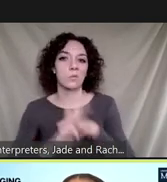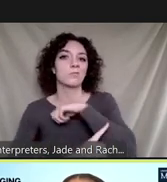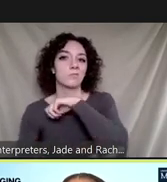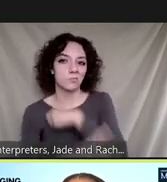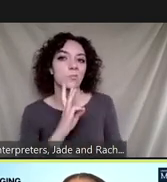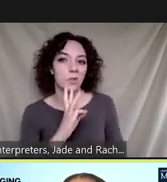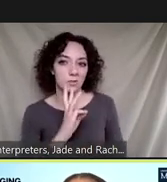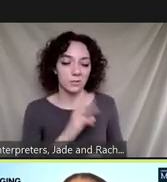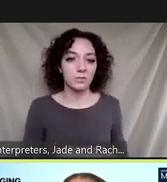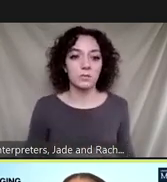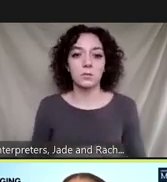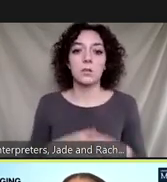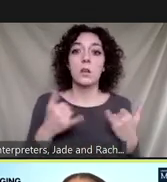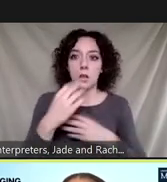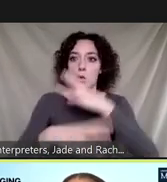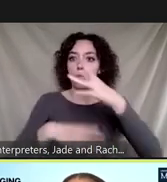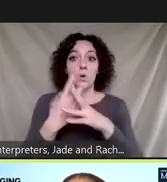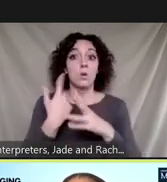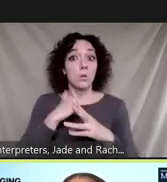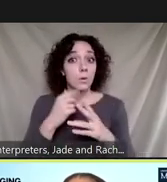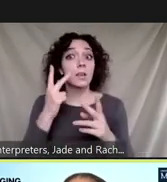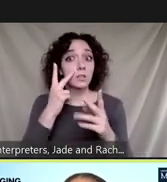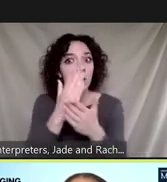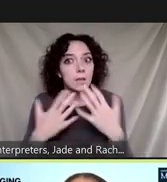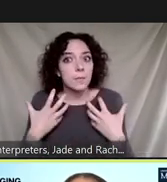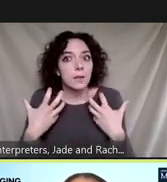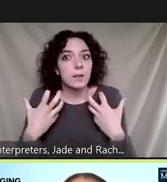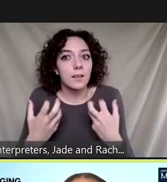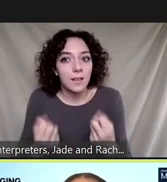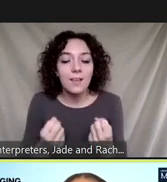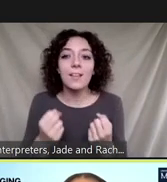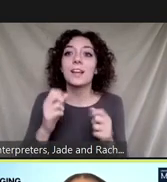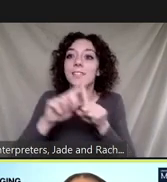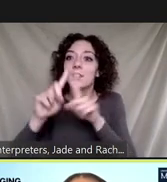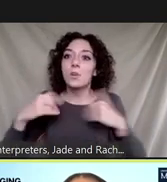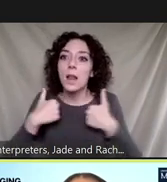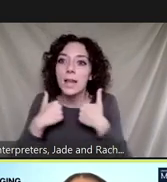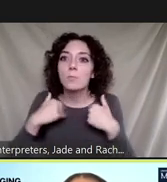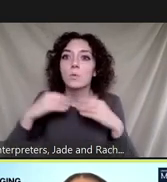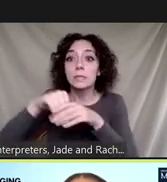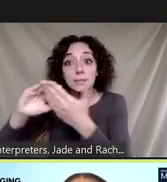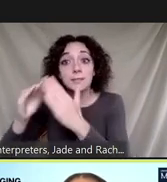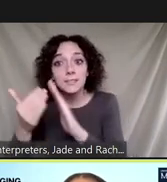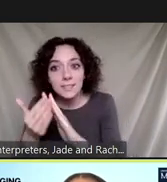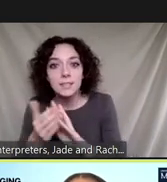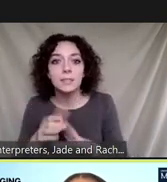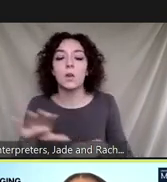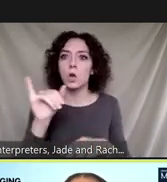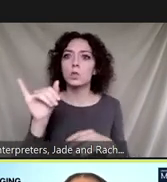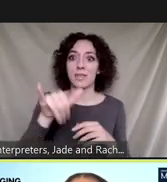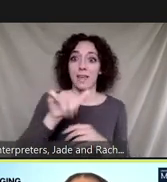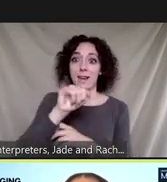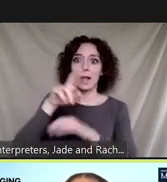we saw environmental conditions improve and more wildlife roaming in cities watching this happen during covet 19